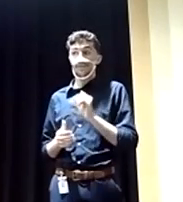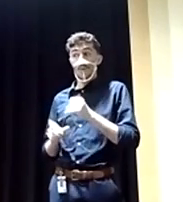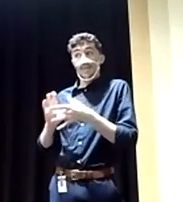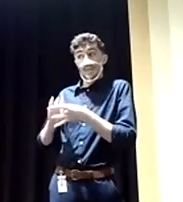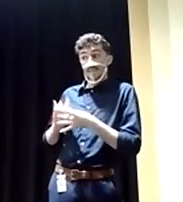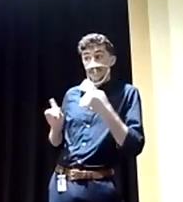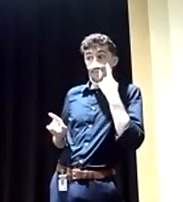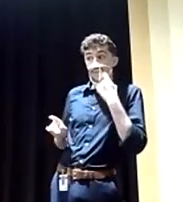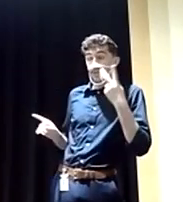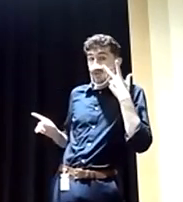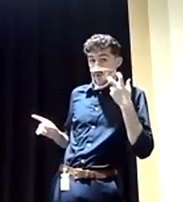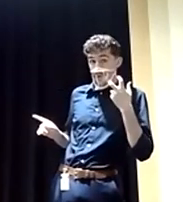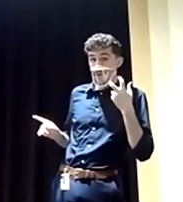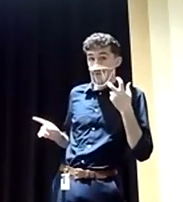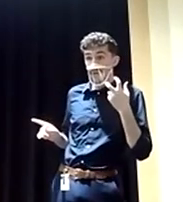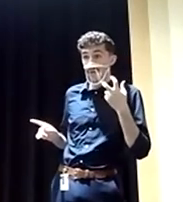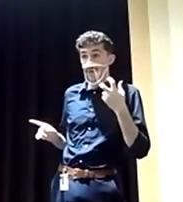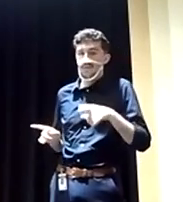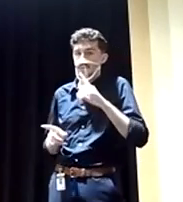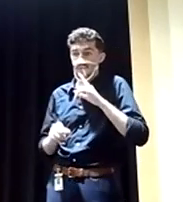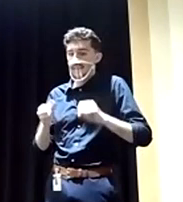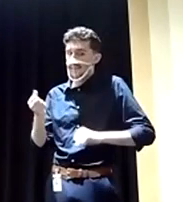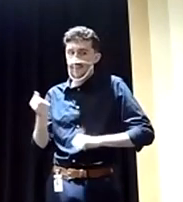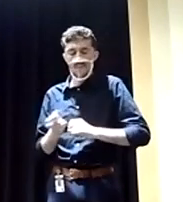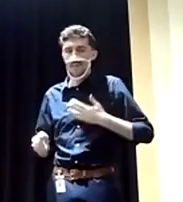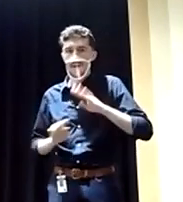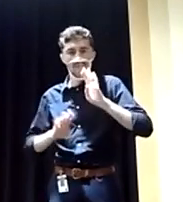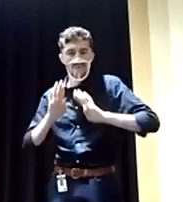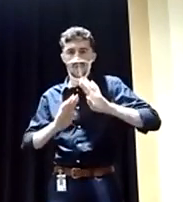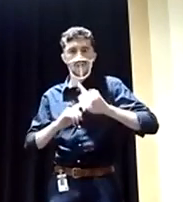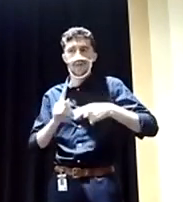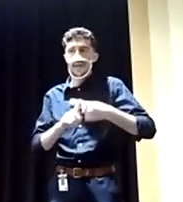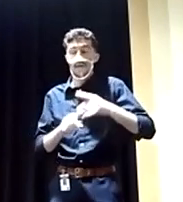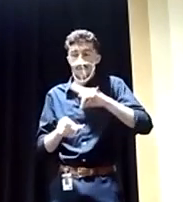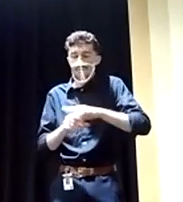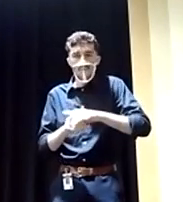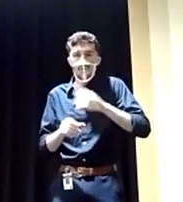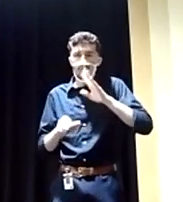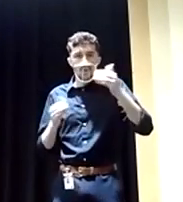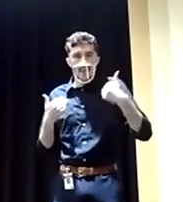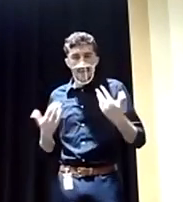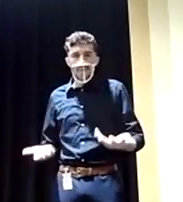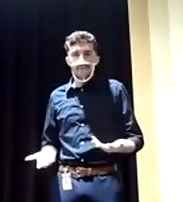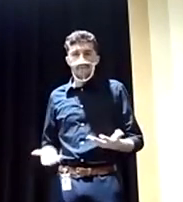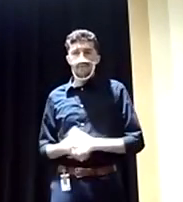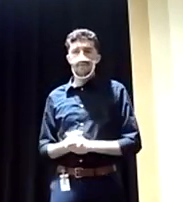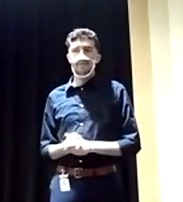here, you know, just go along with the frustration that us voters have, that